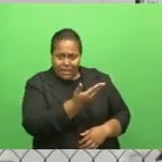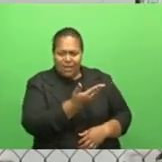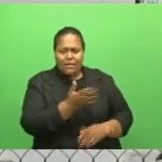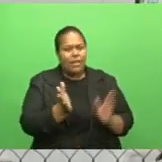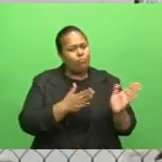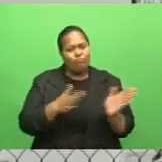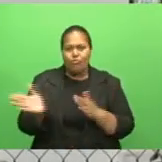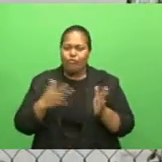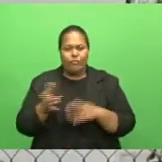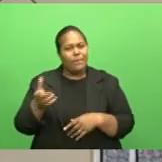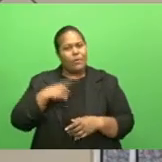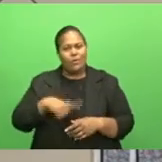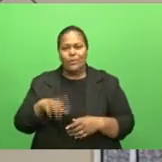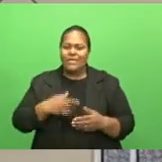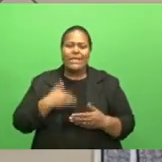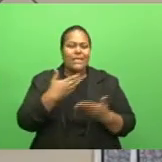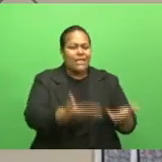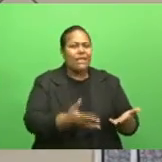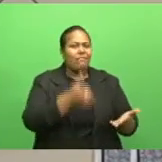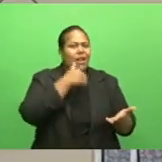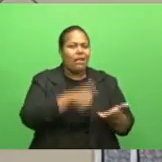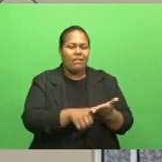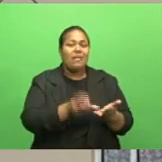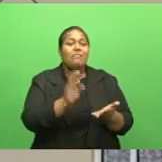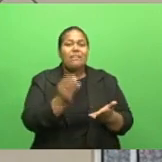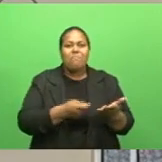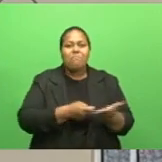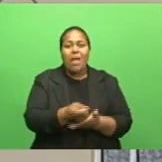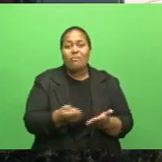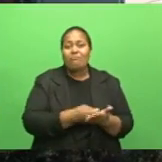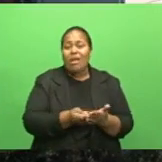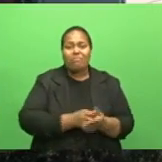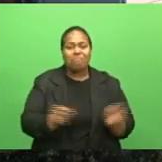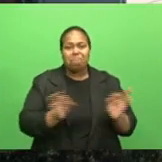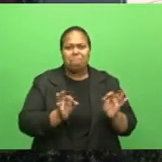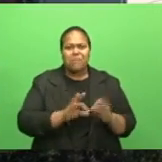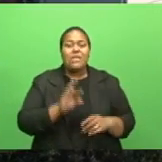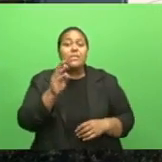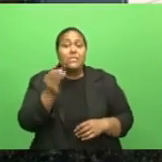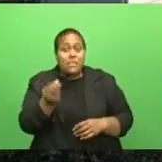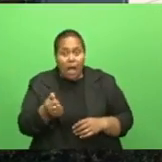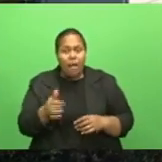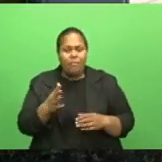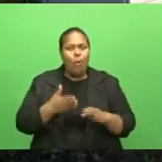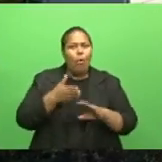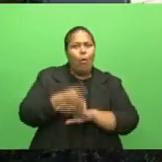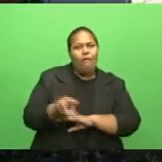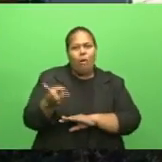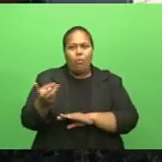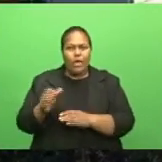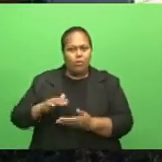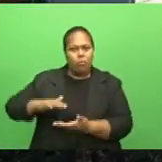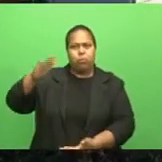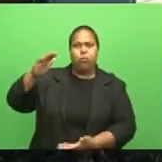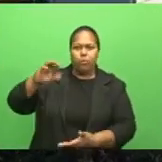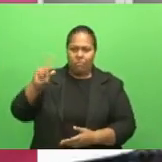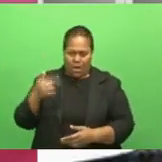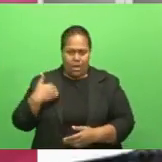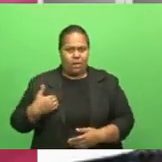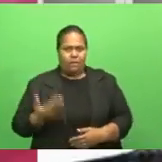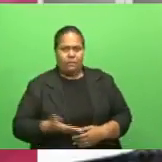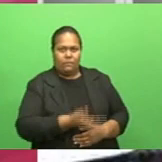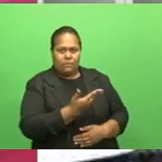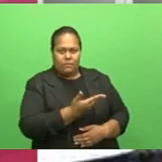notices. Some were in areas while others were not eligible to leave in PRB flats as they exceeded the income threshold. I suppose